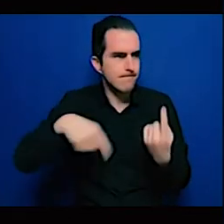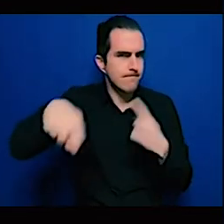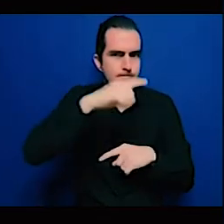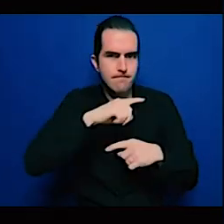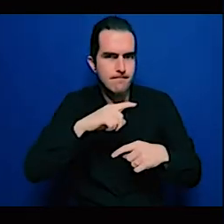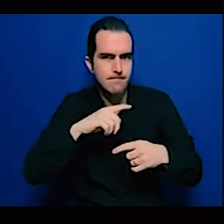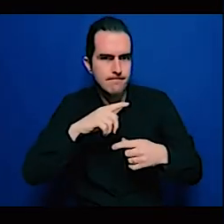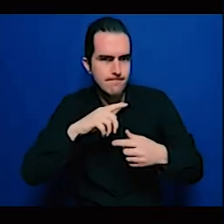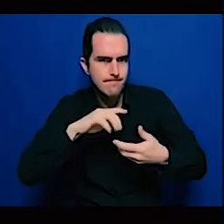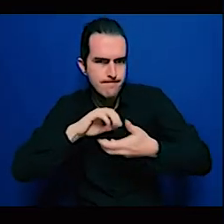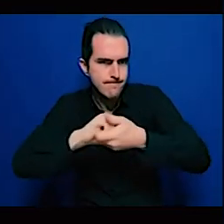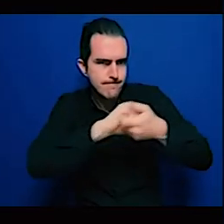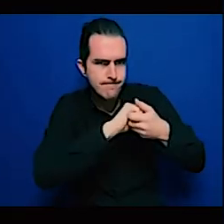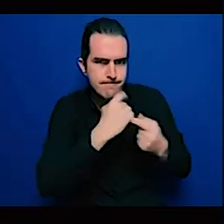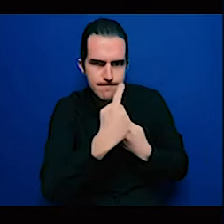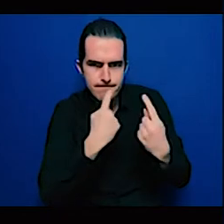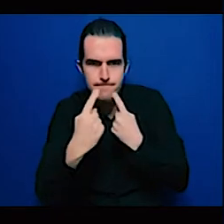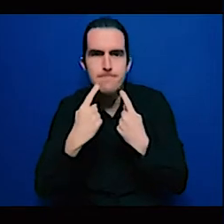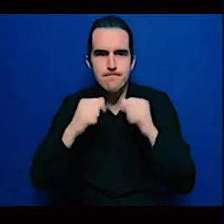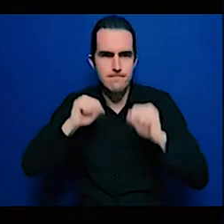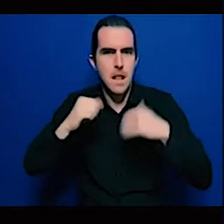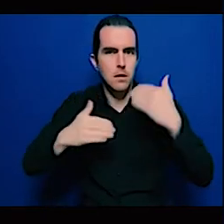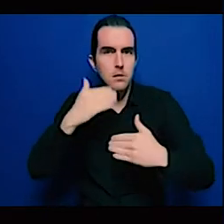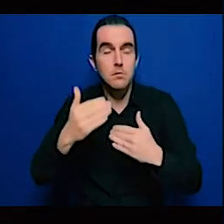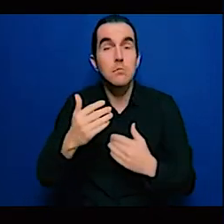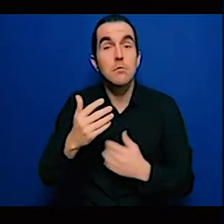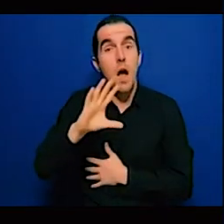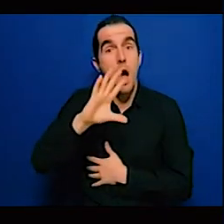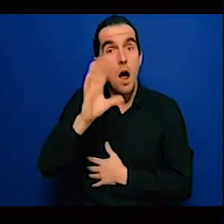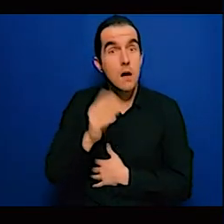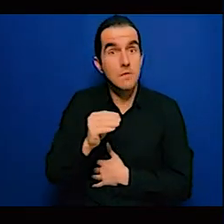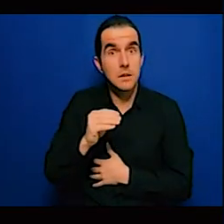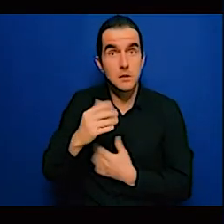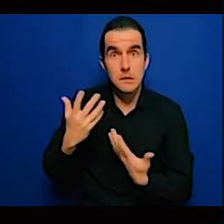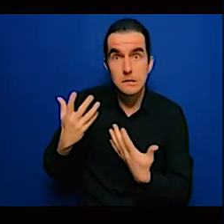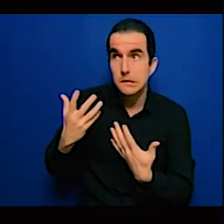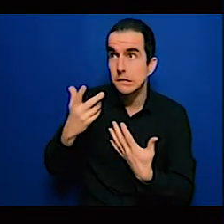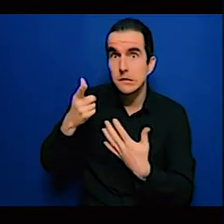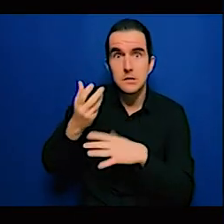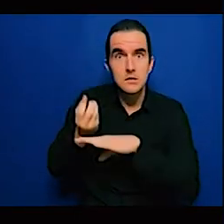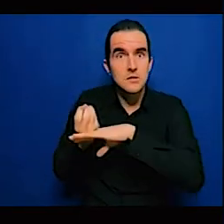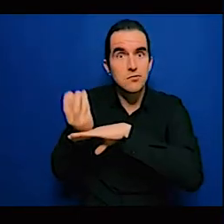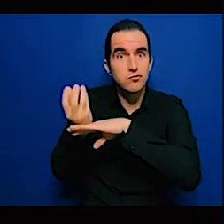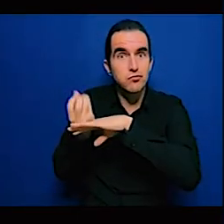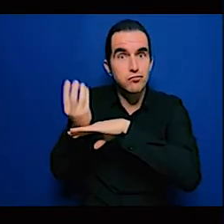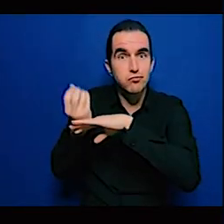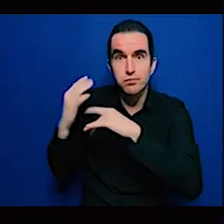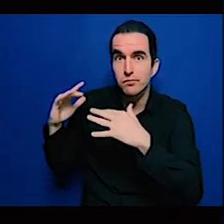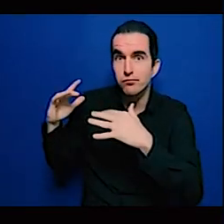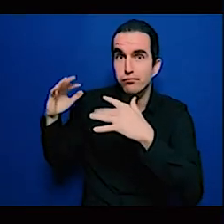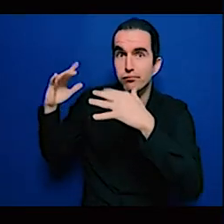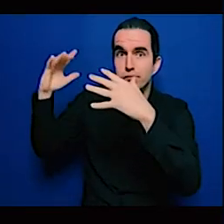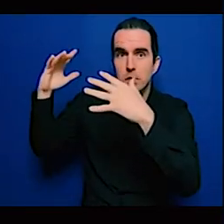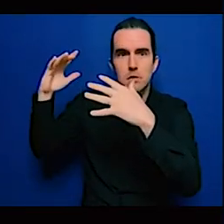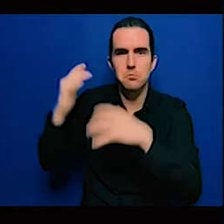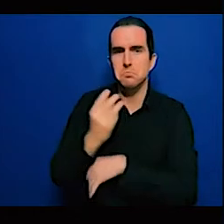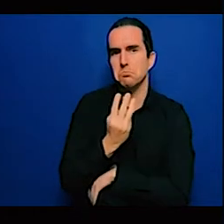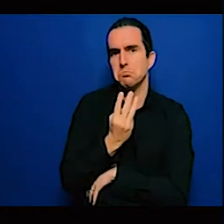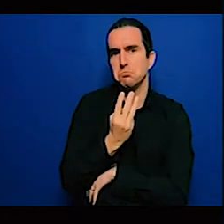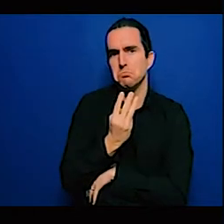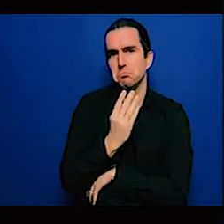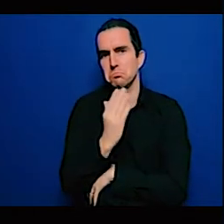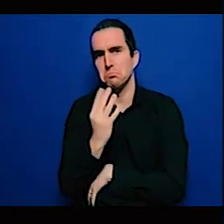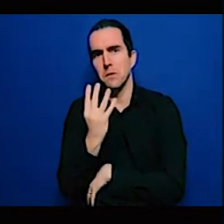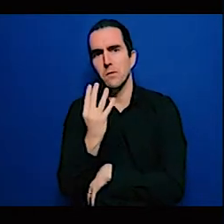stop here. Overall, I just wanted to present you some facts about the main messages of the IPCC